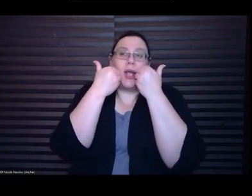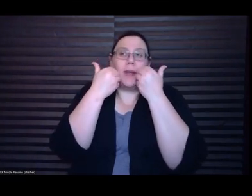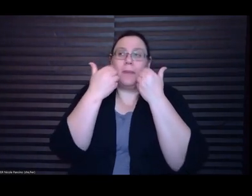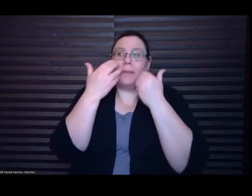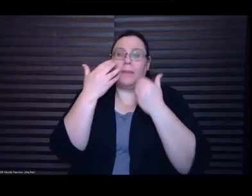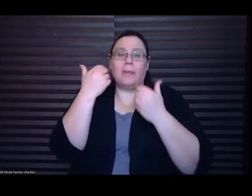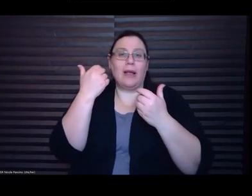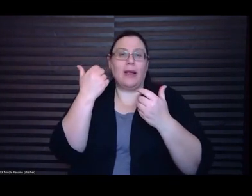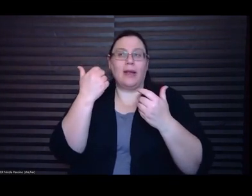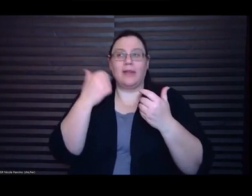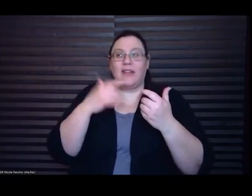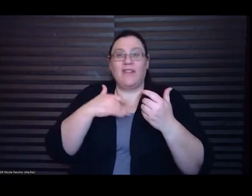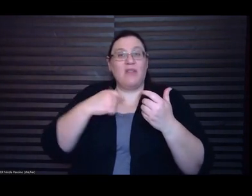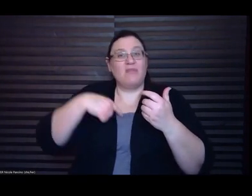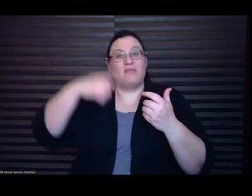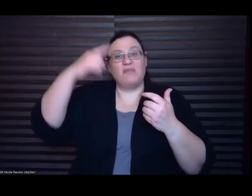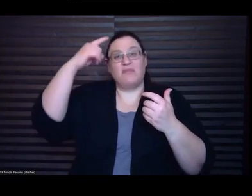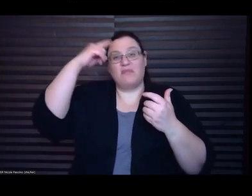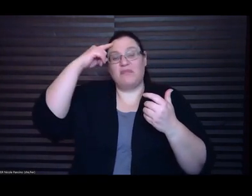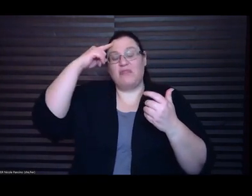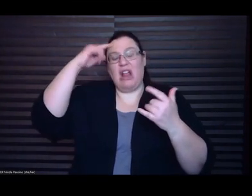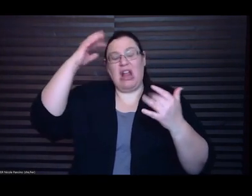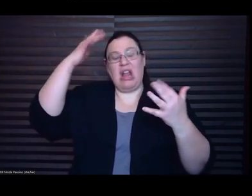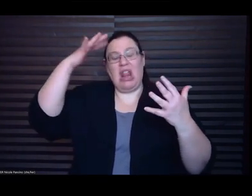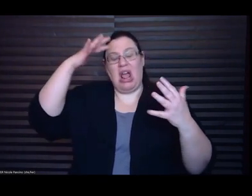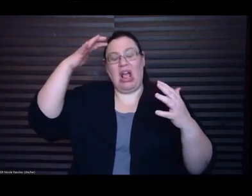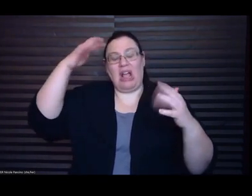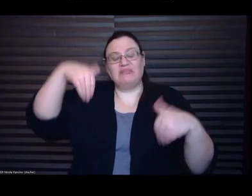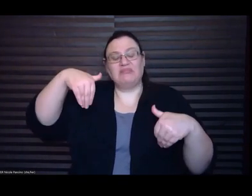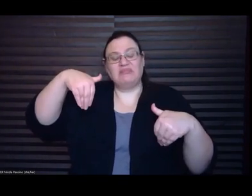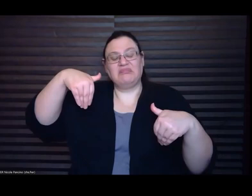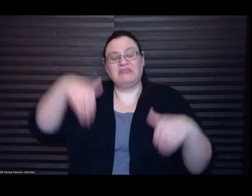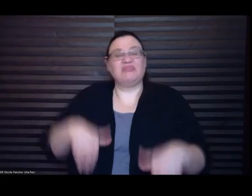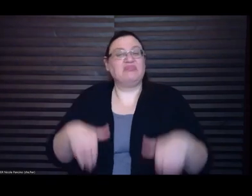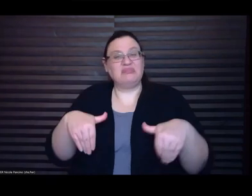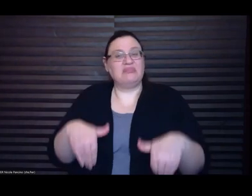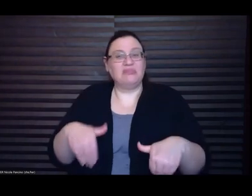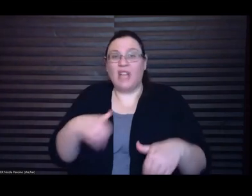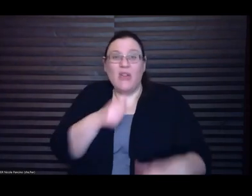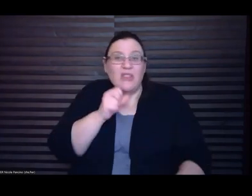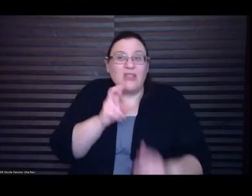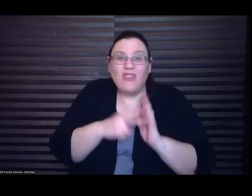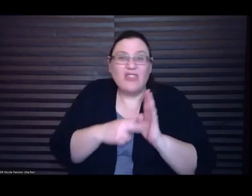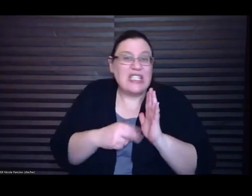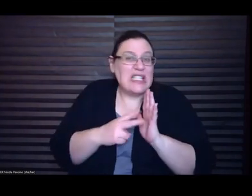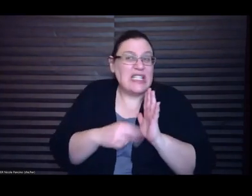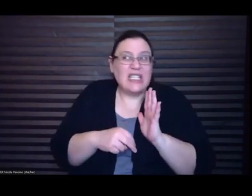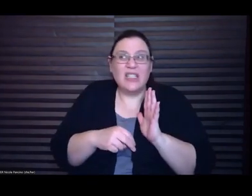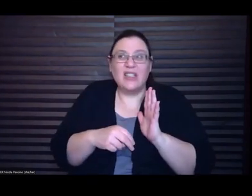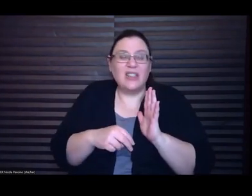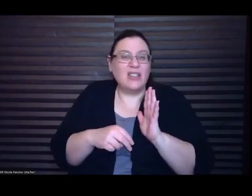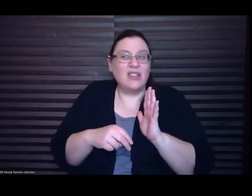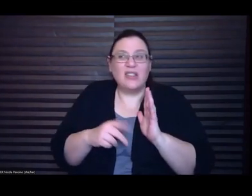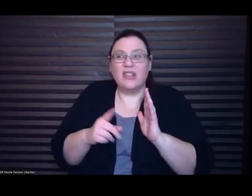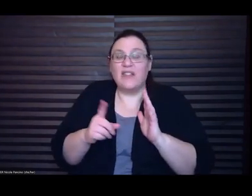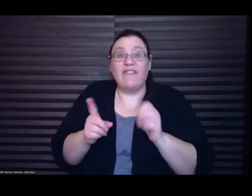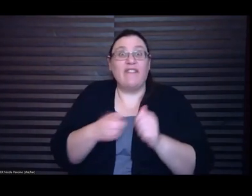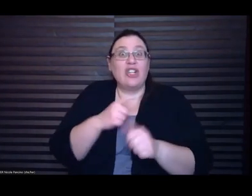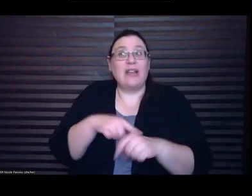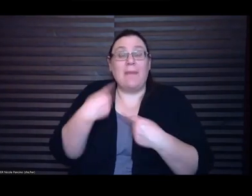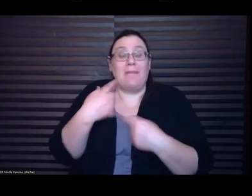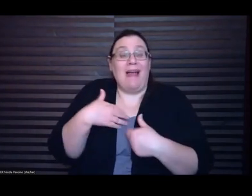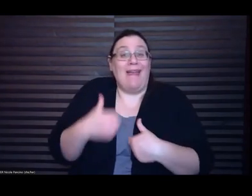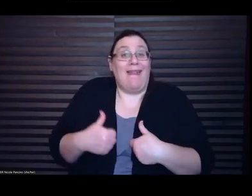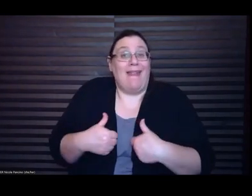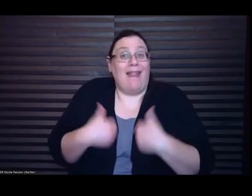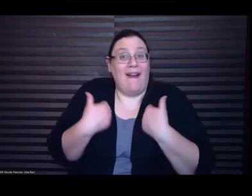mean I wasn't even reading for it's I think the first time in my life that I I couldn't even listen to audio books